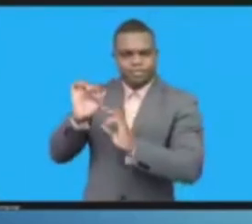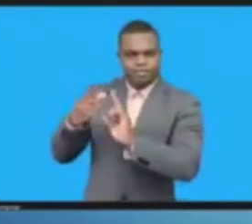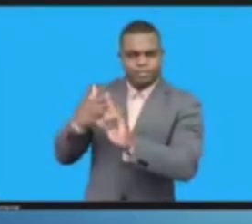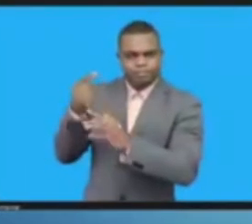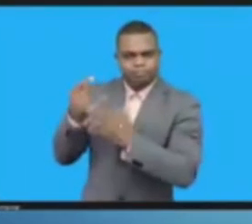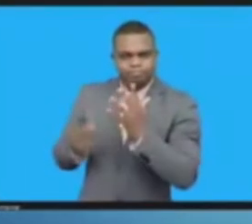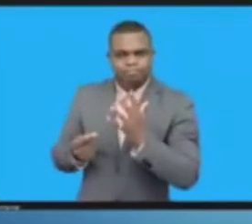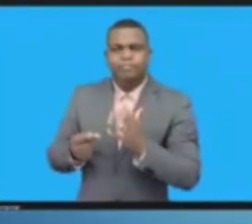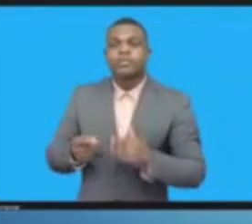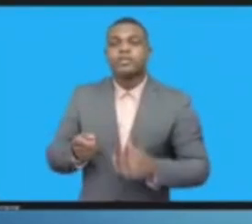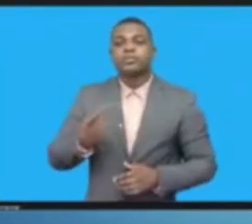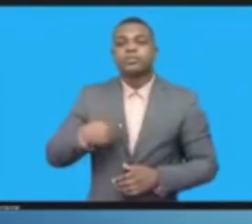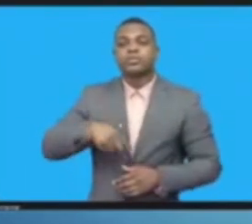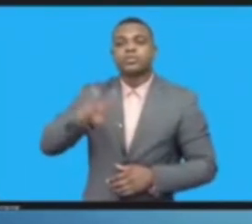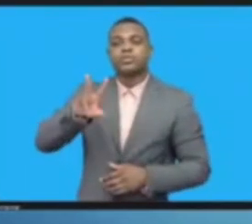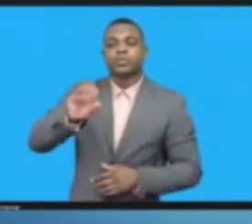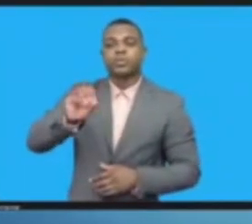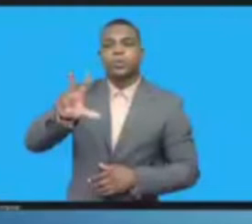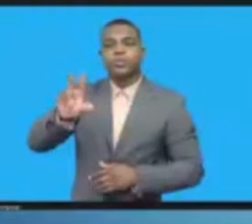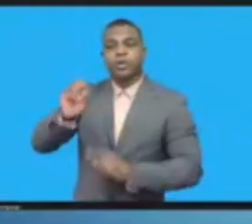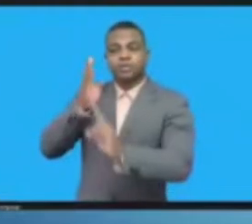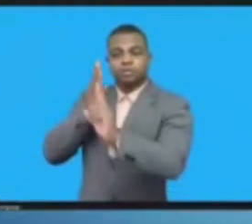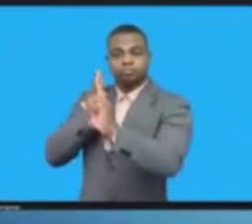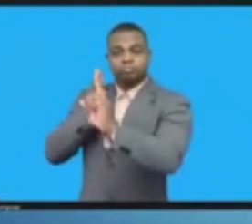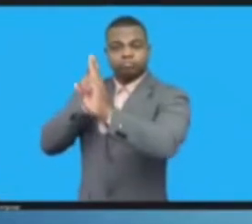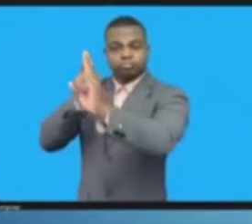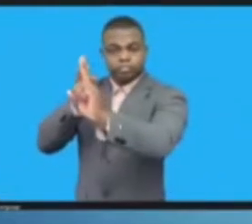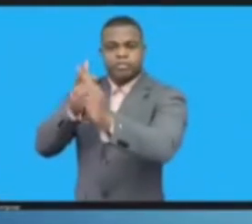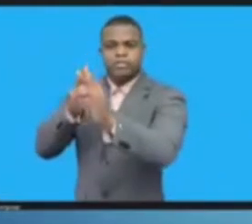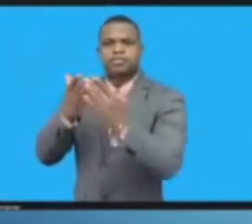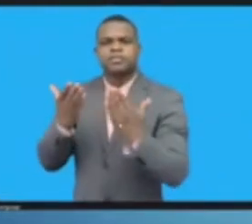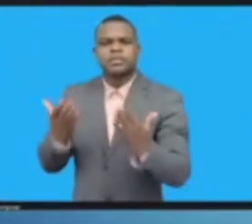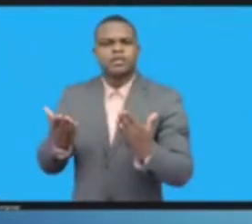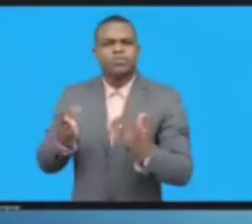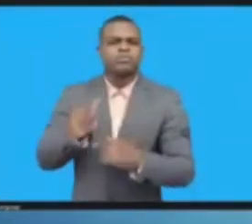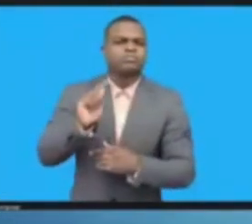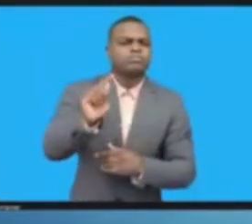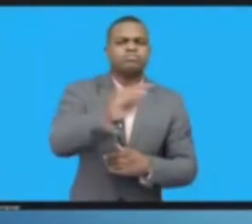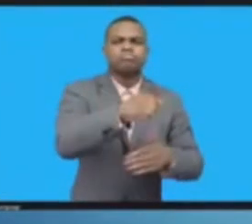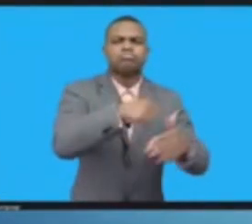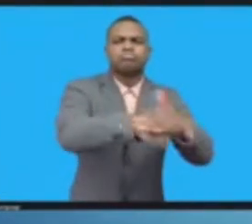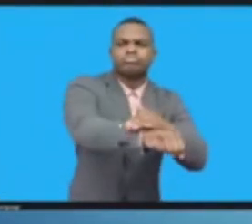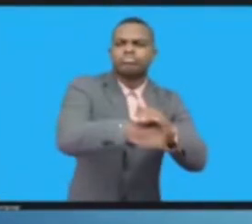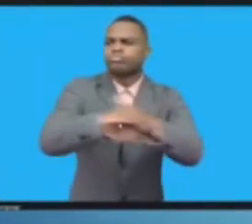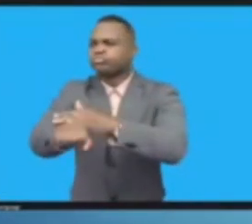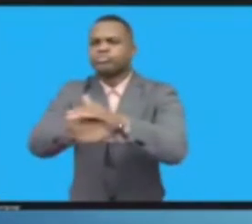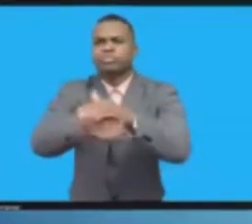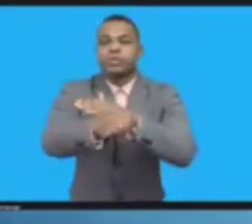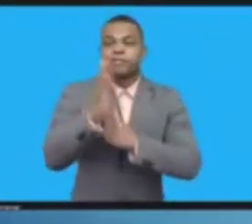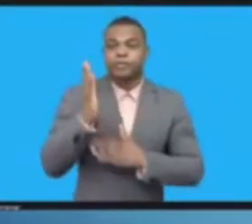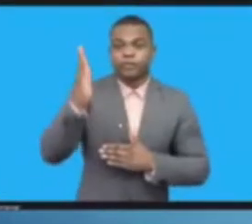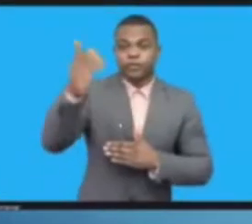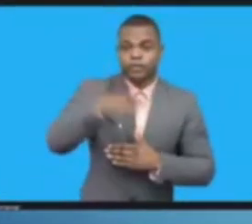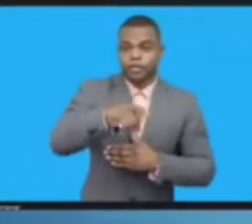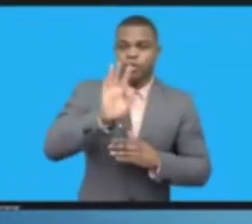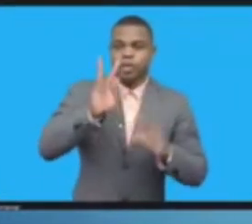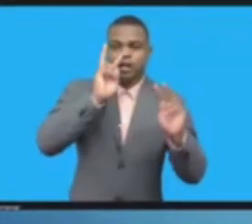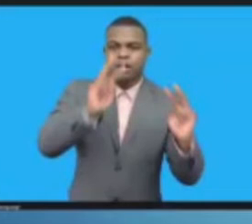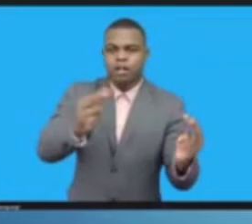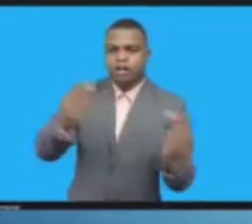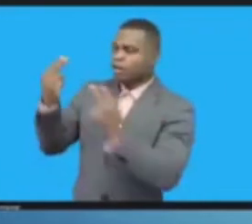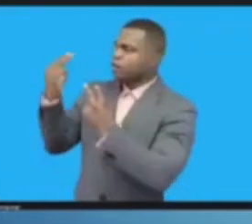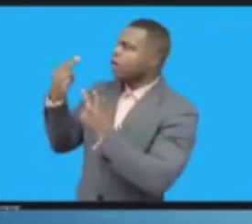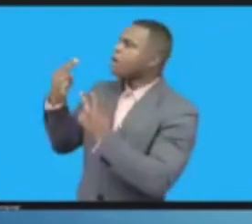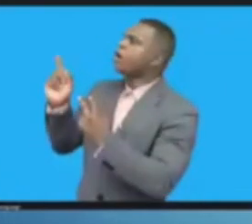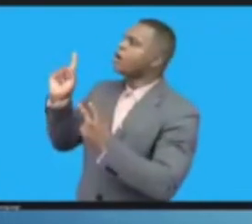so readily available to build a better future for all? Last year, at